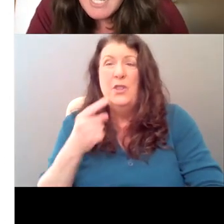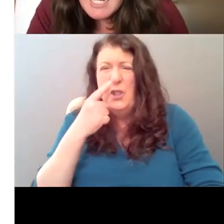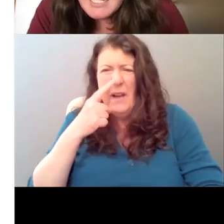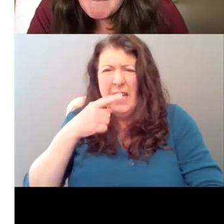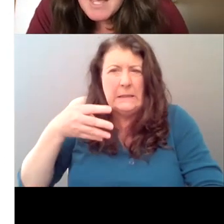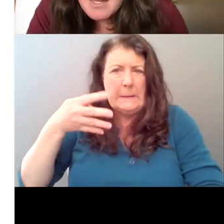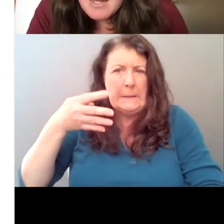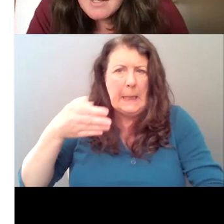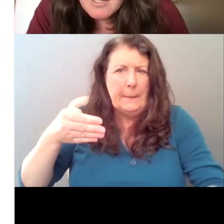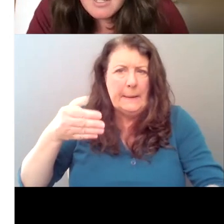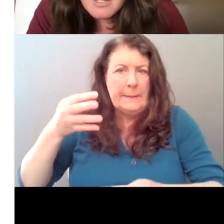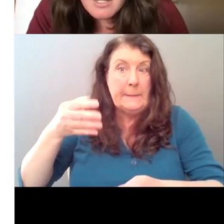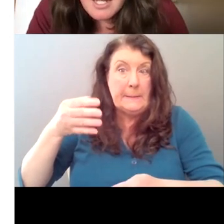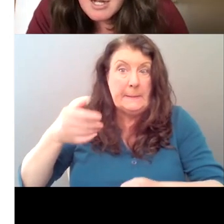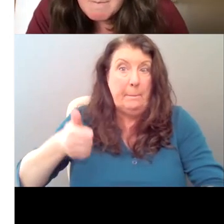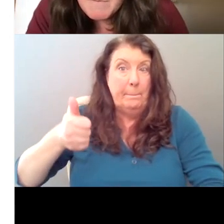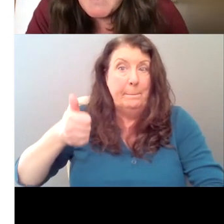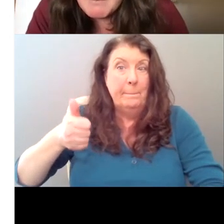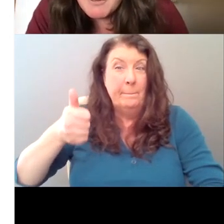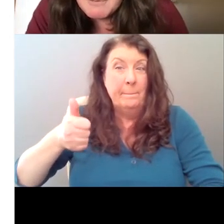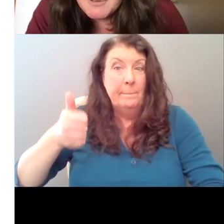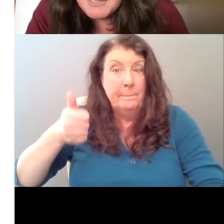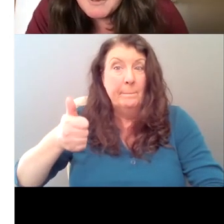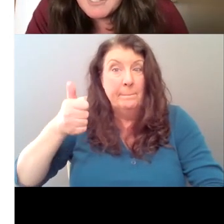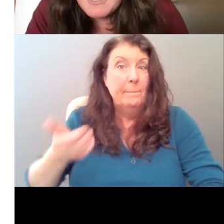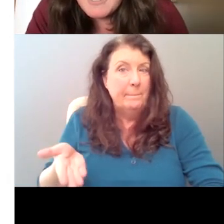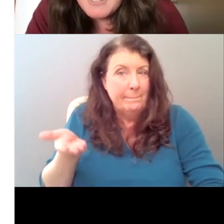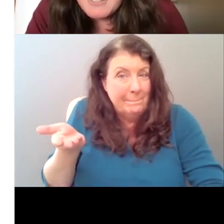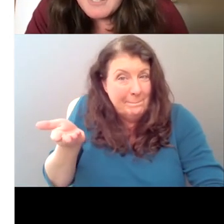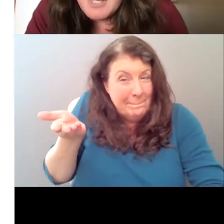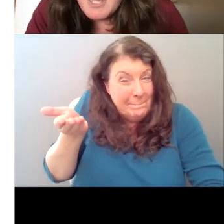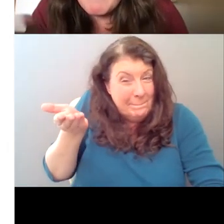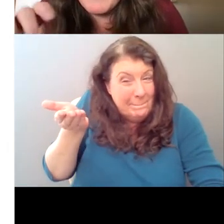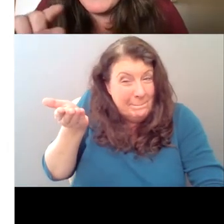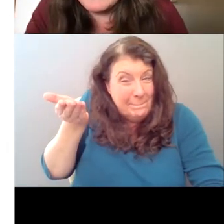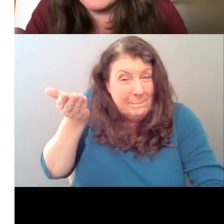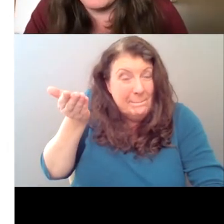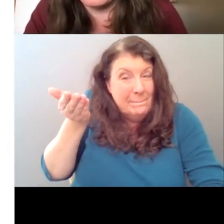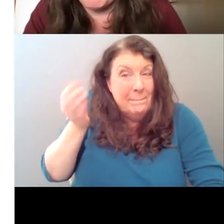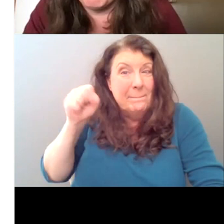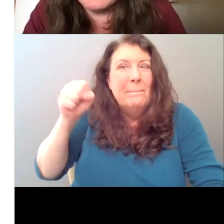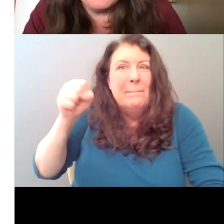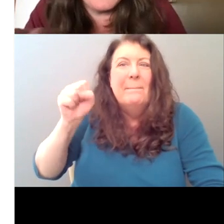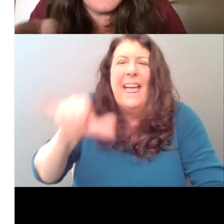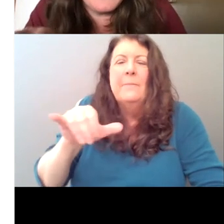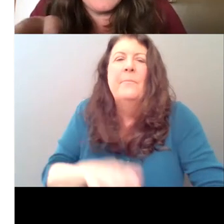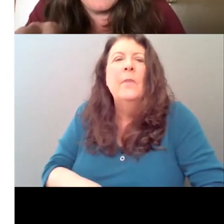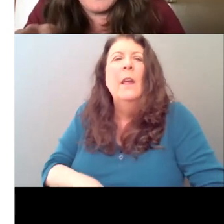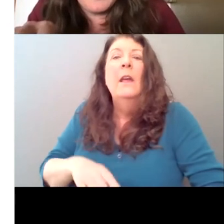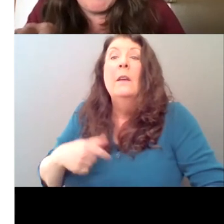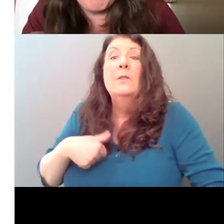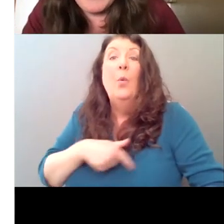just a tiny bit, um, yep. Keep going, keep going, keep going. Um, this, okay. So when we're here